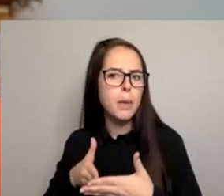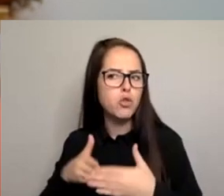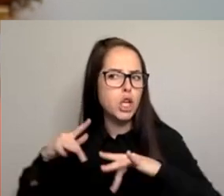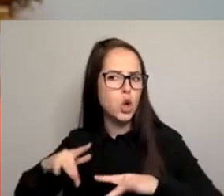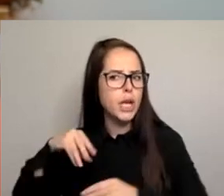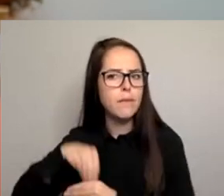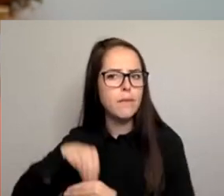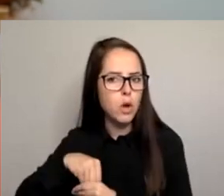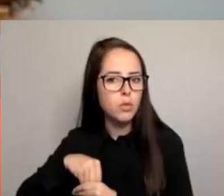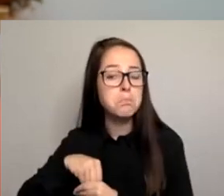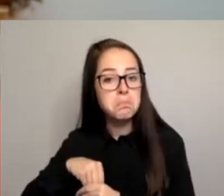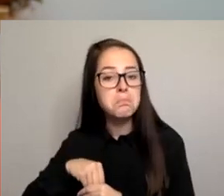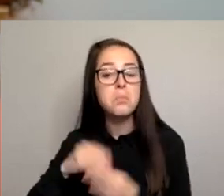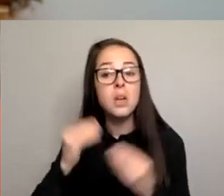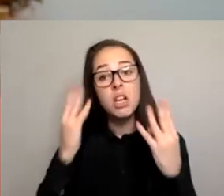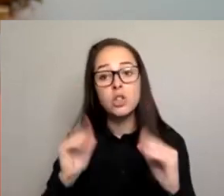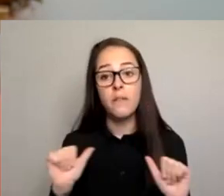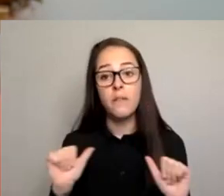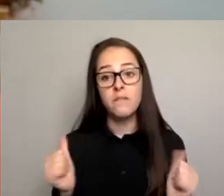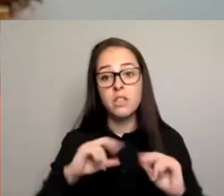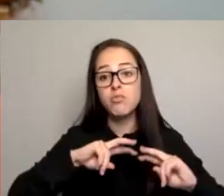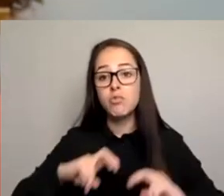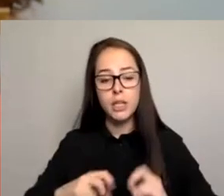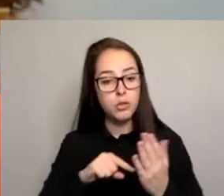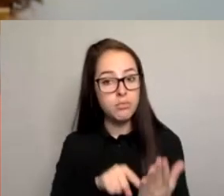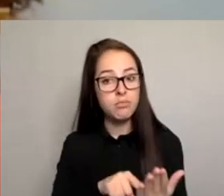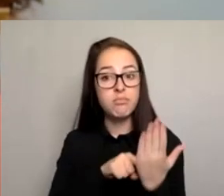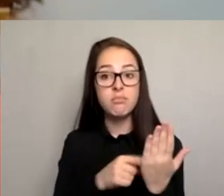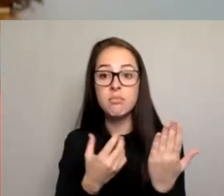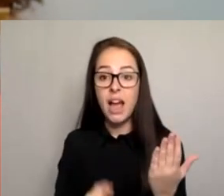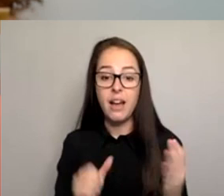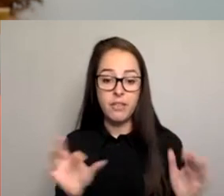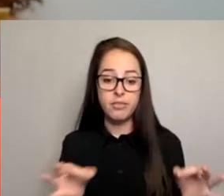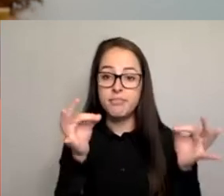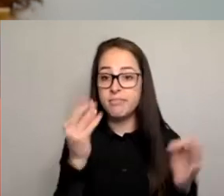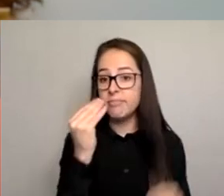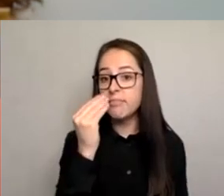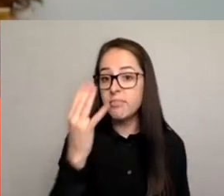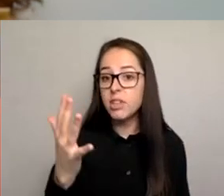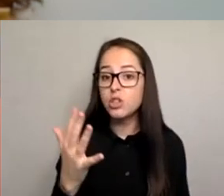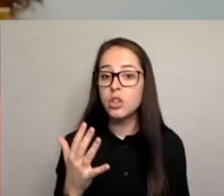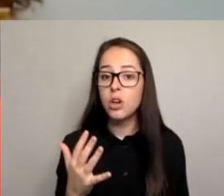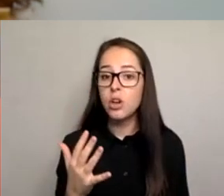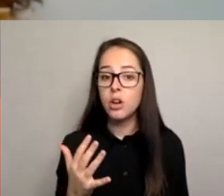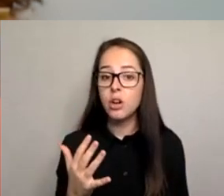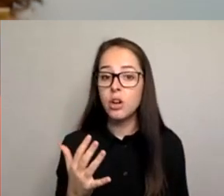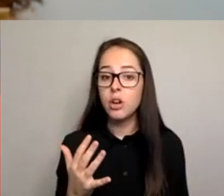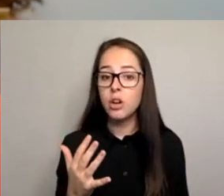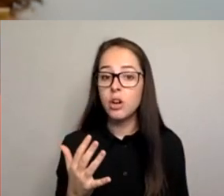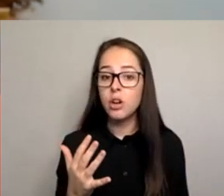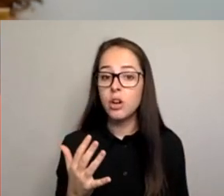this to identify those barriers. And a lot of them actually have a lot of synergies with domestic violence.